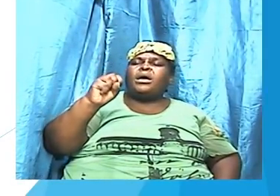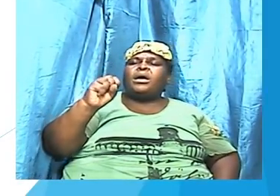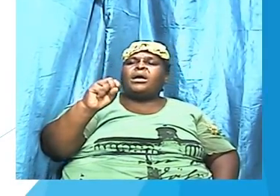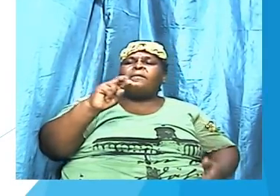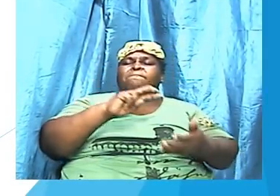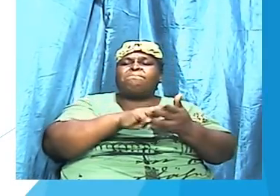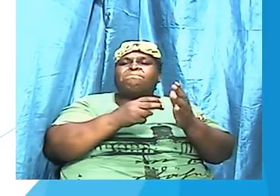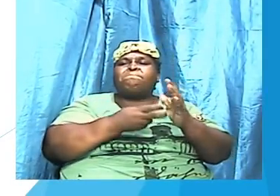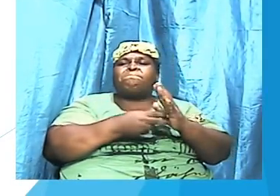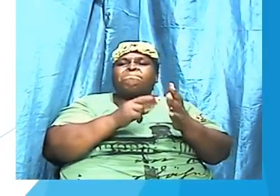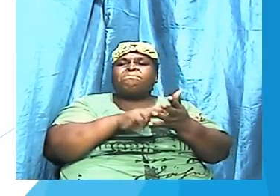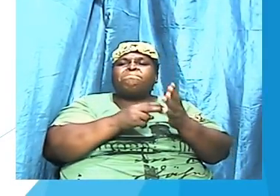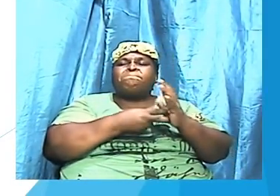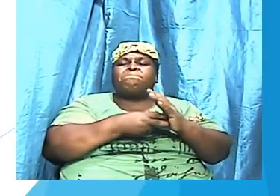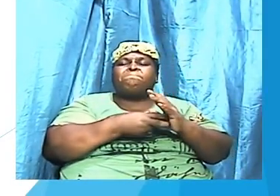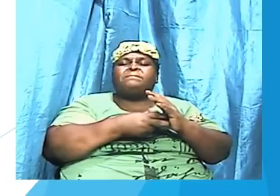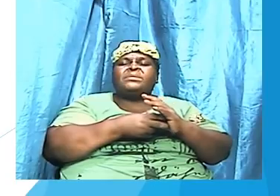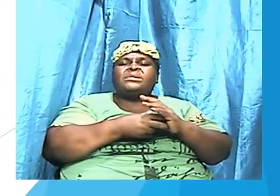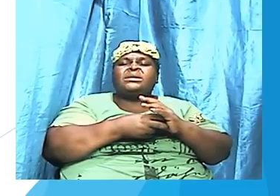diastomos